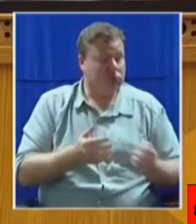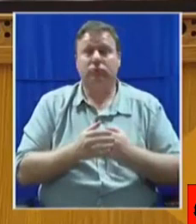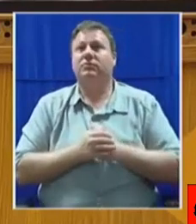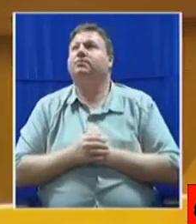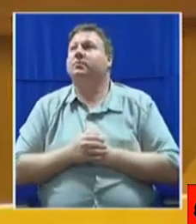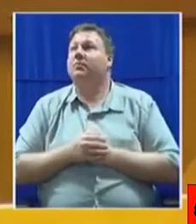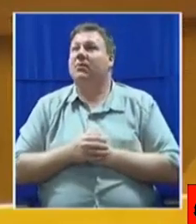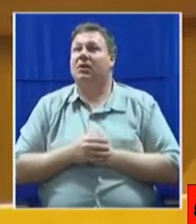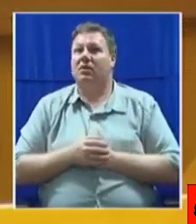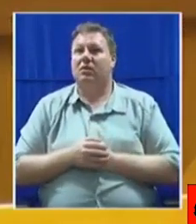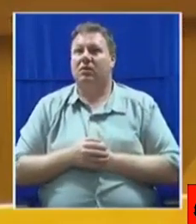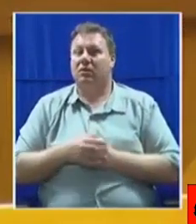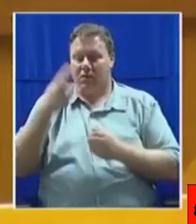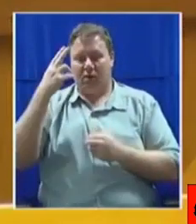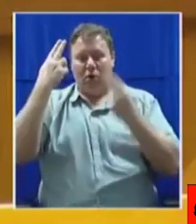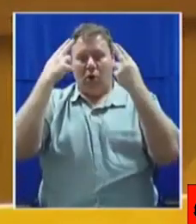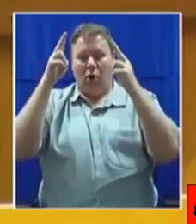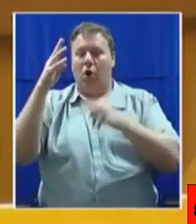Honourable Speaker,